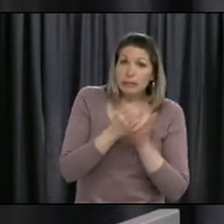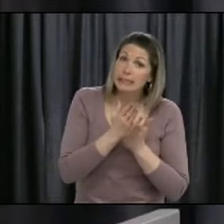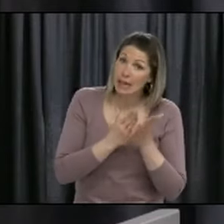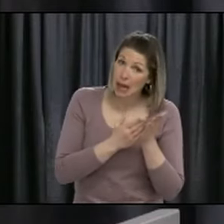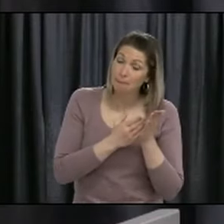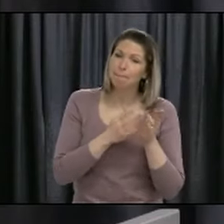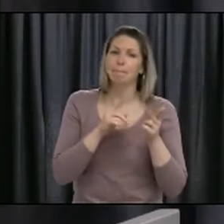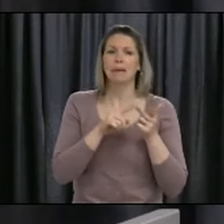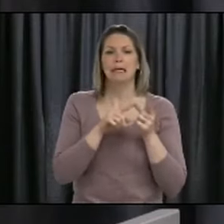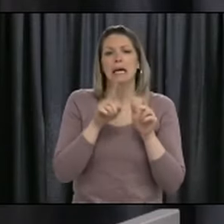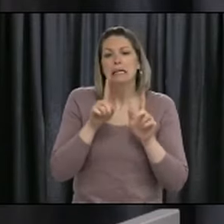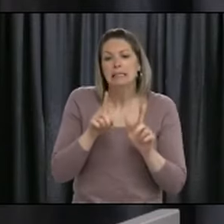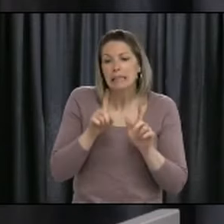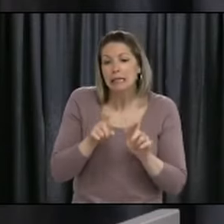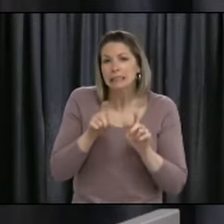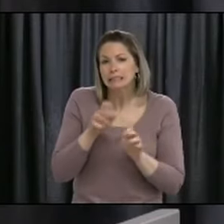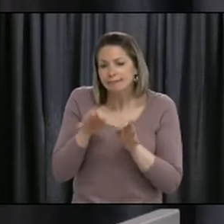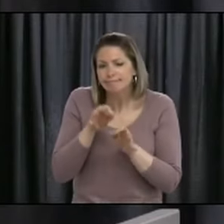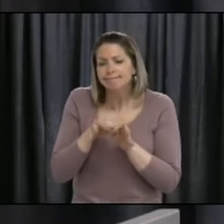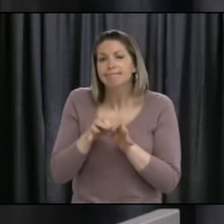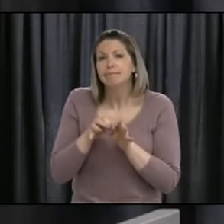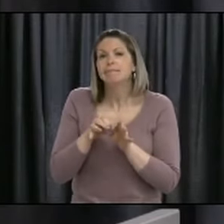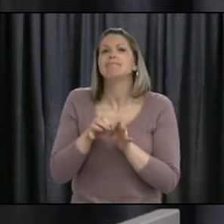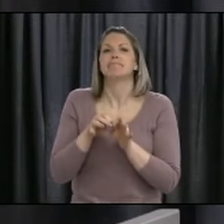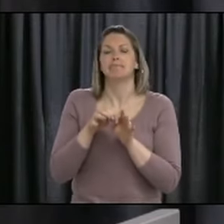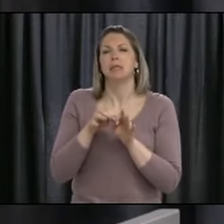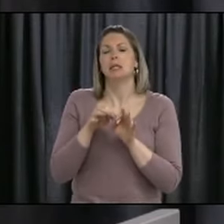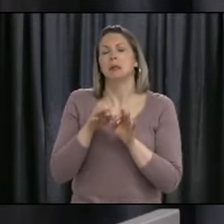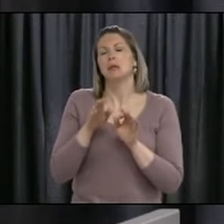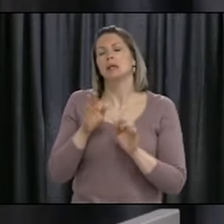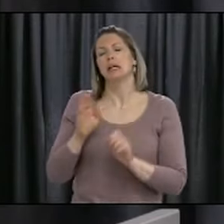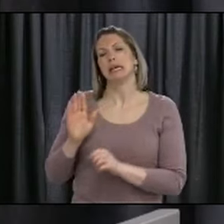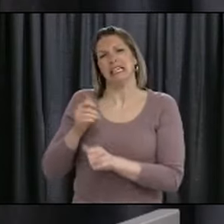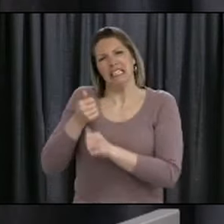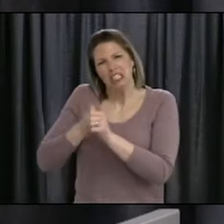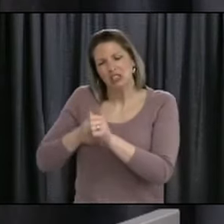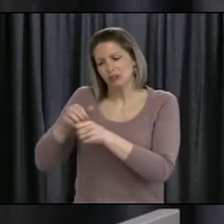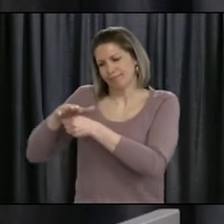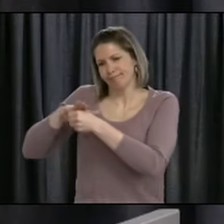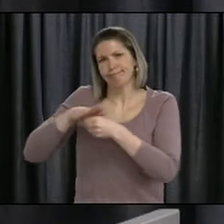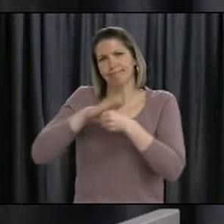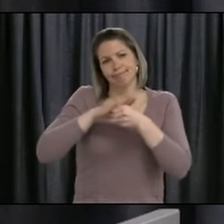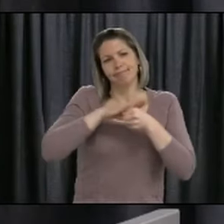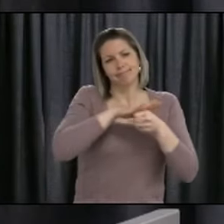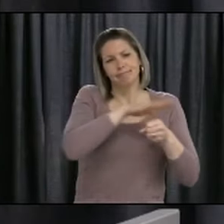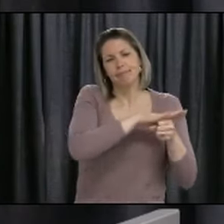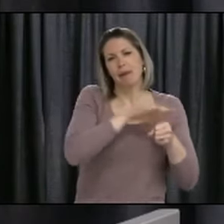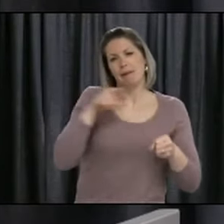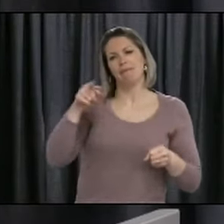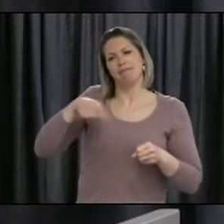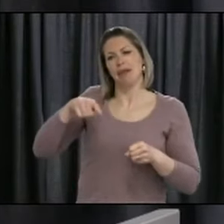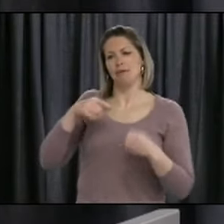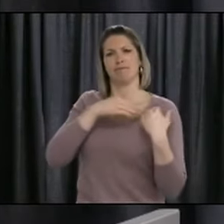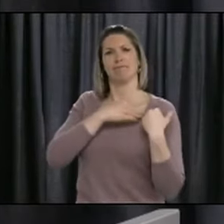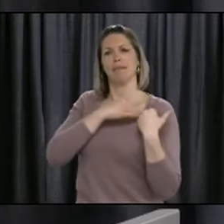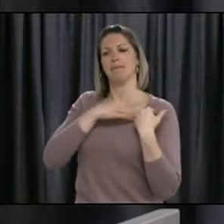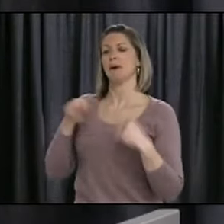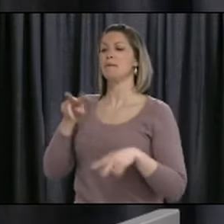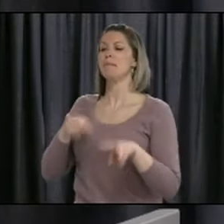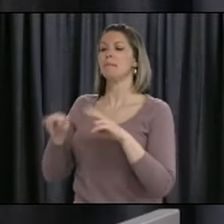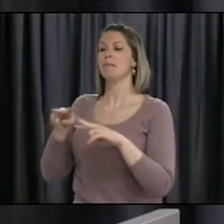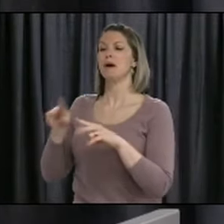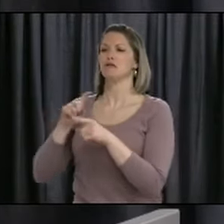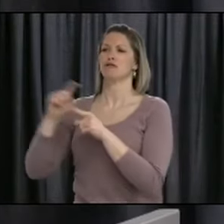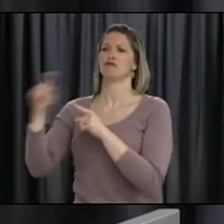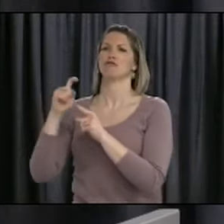health authorities will now begin to look at using some of that capacity to deal with that backlog, to bring in patients